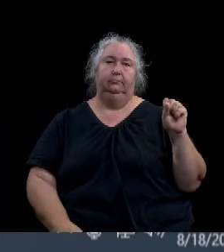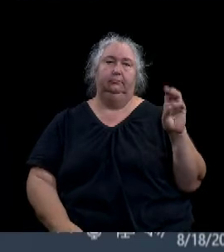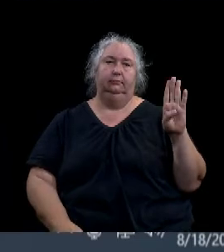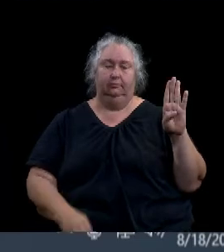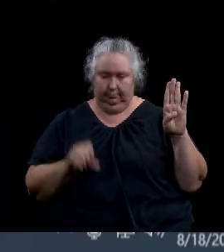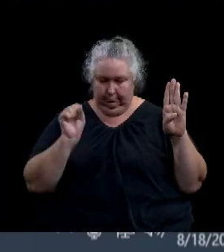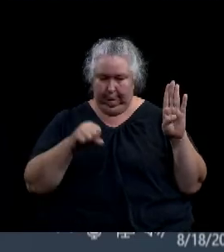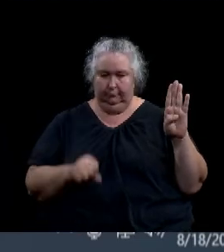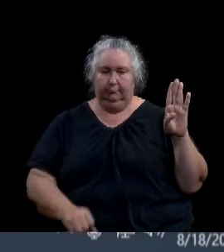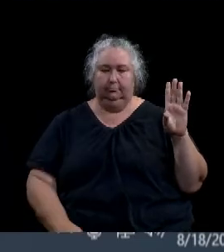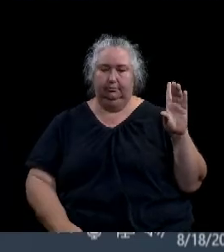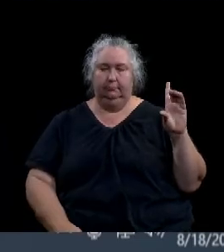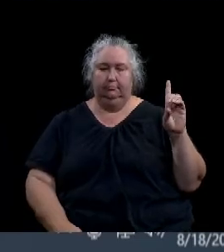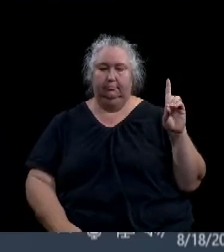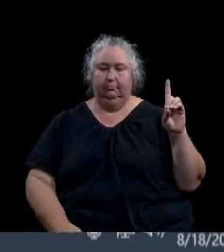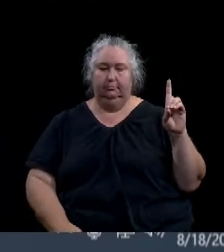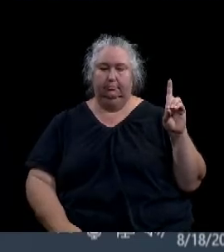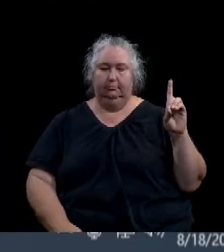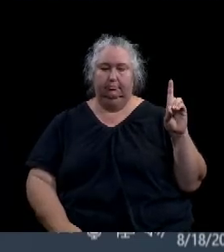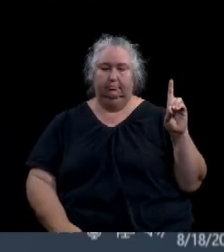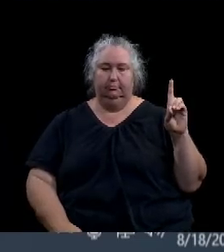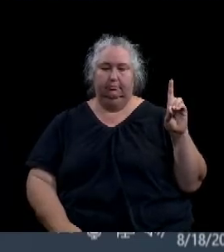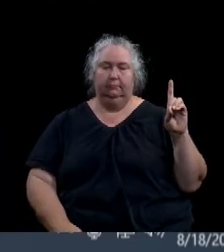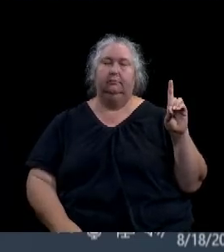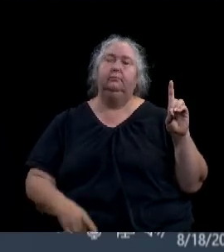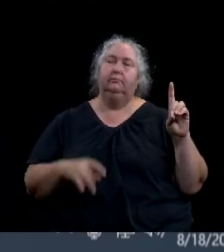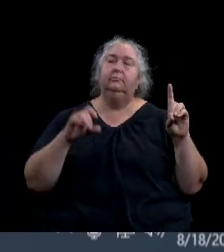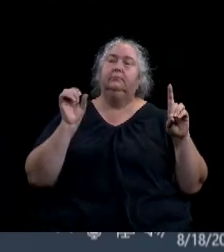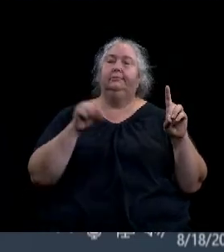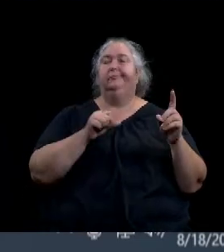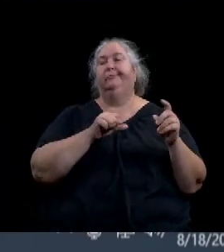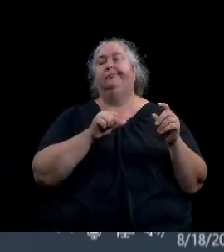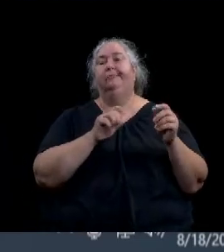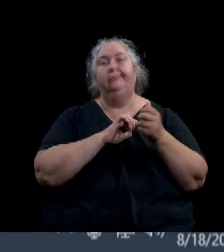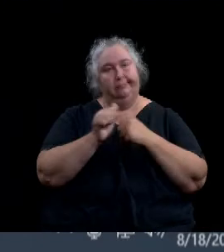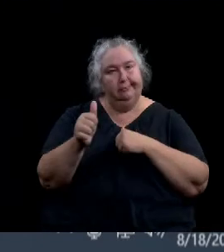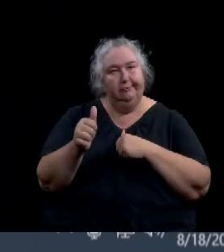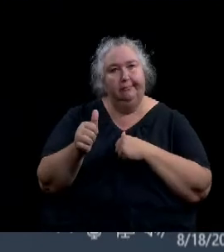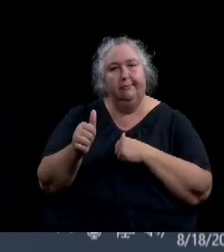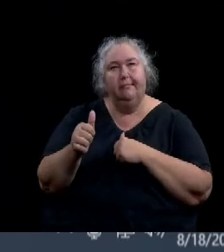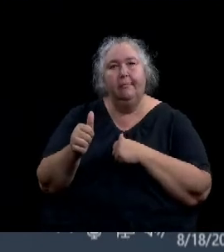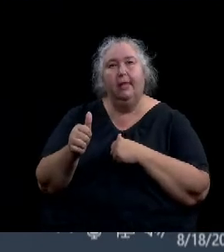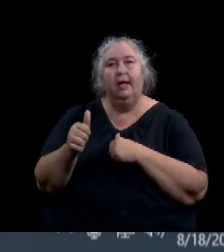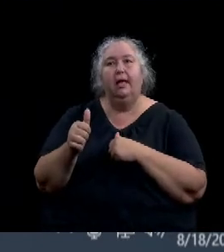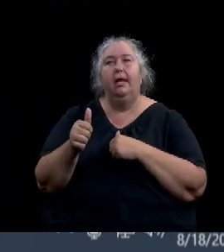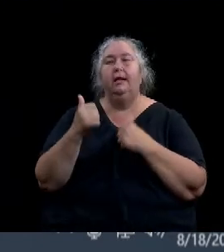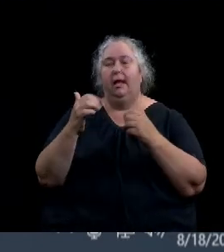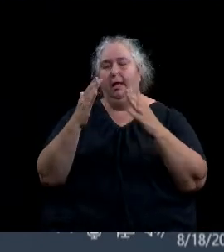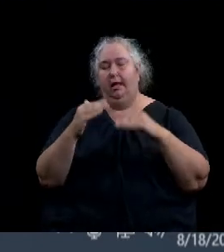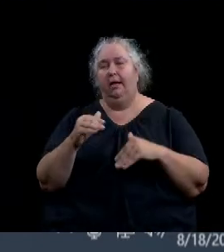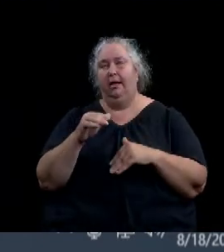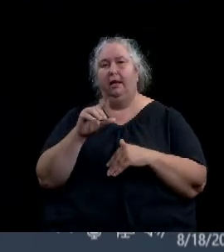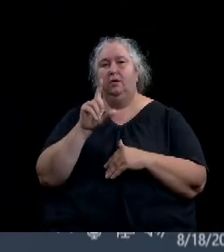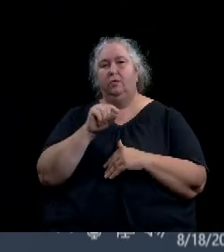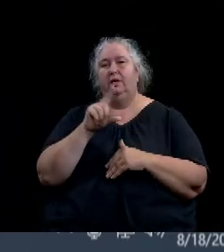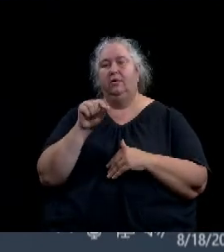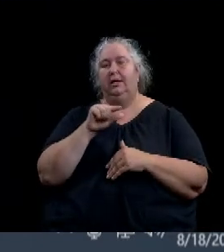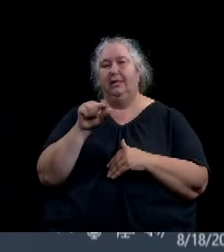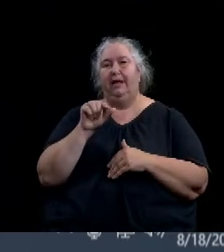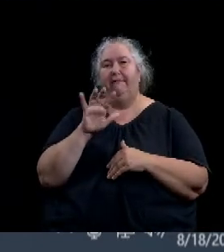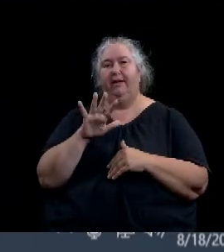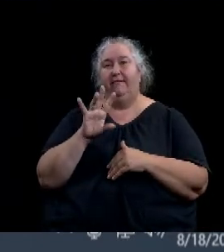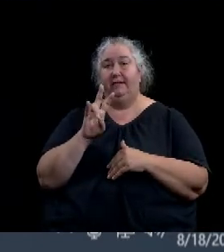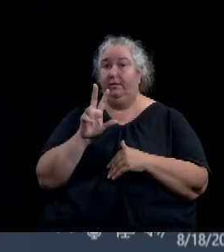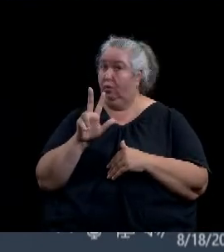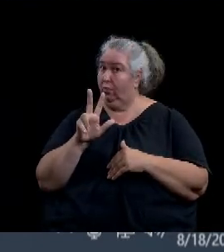Yes. The motion carries. Now I go to resolution 2020-573. Is there a motion on that resolution? And this is a